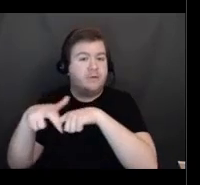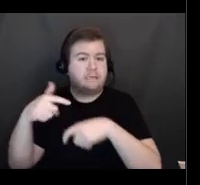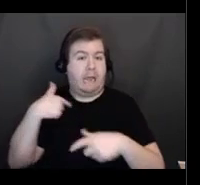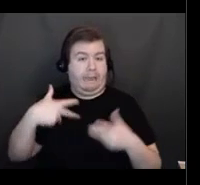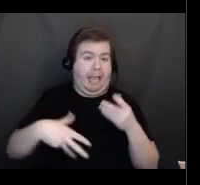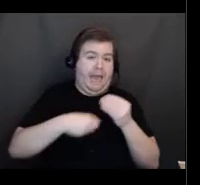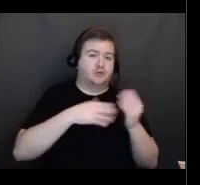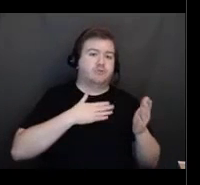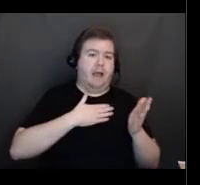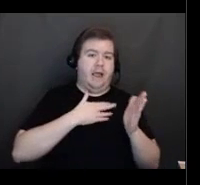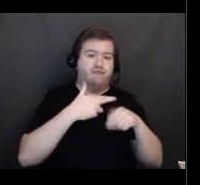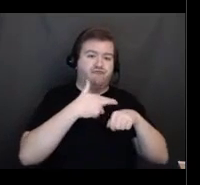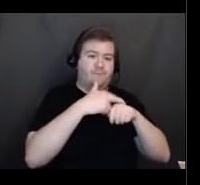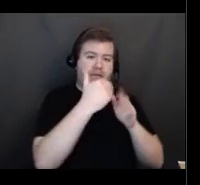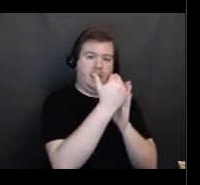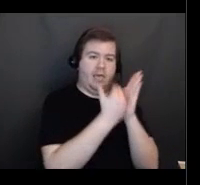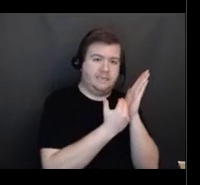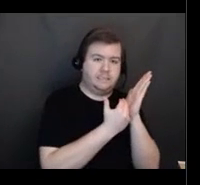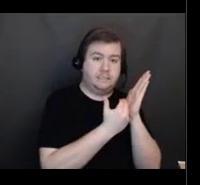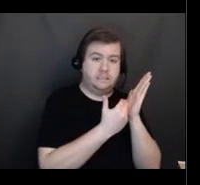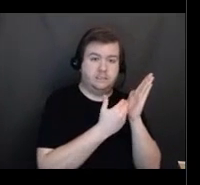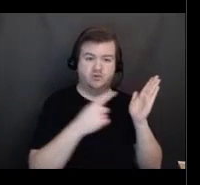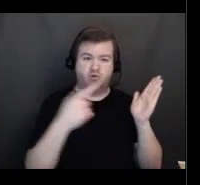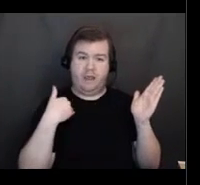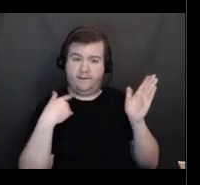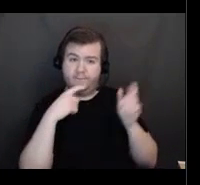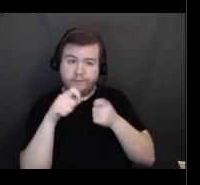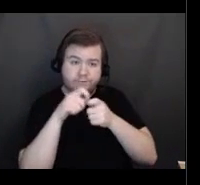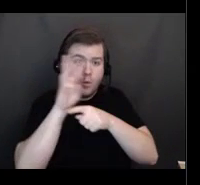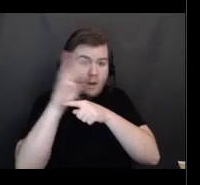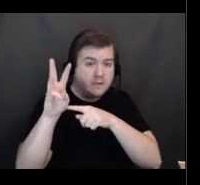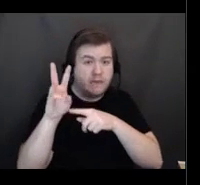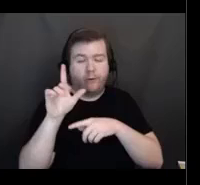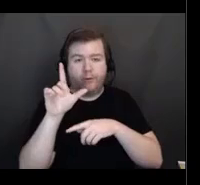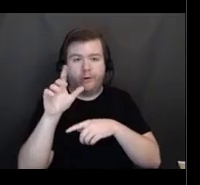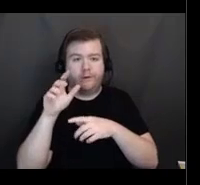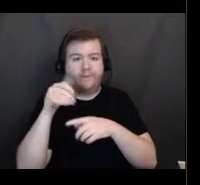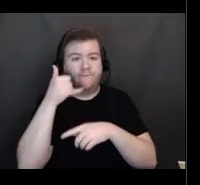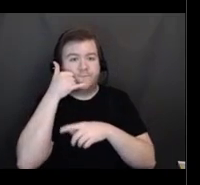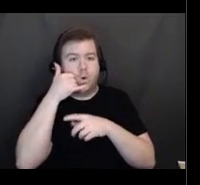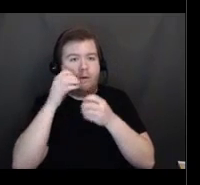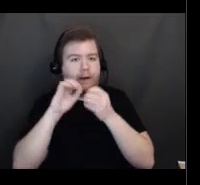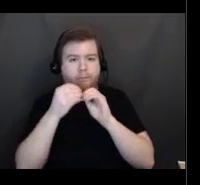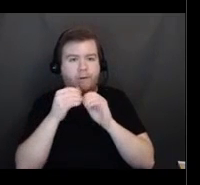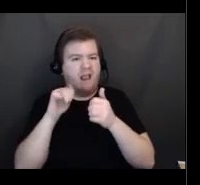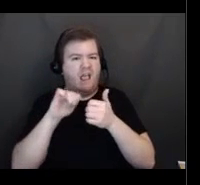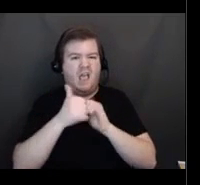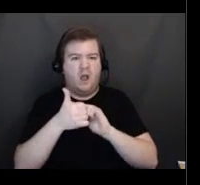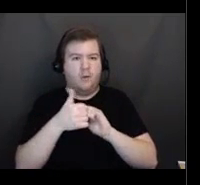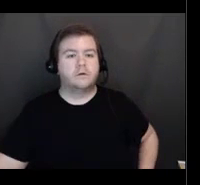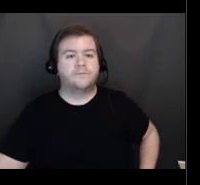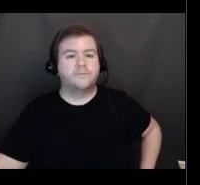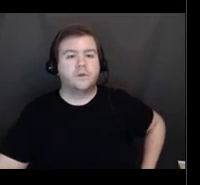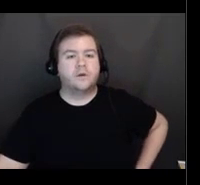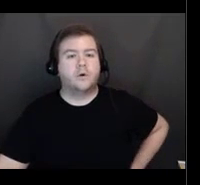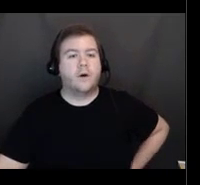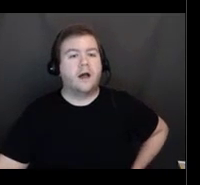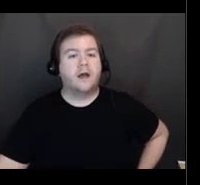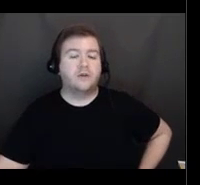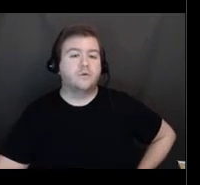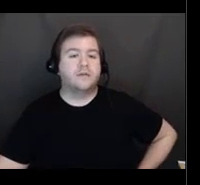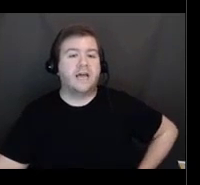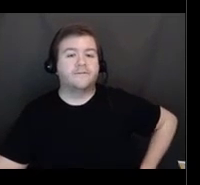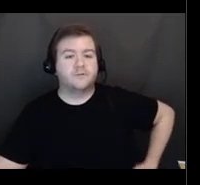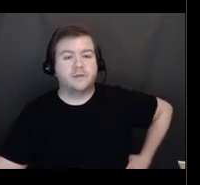with that, that resource? How would I, how would I communicate that to, to folks? You don't,